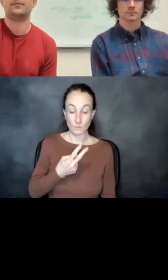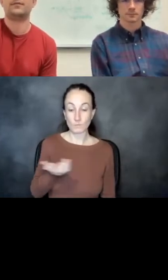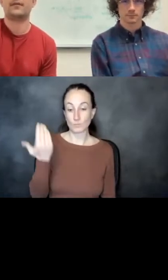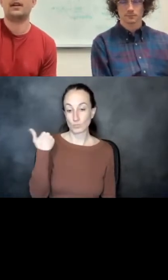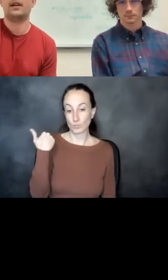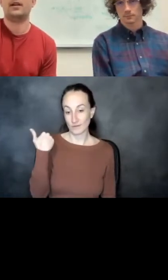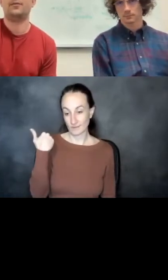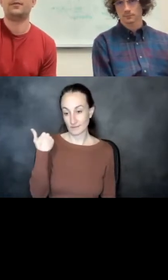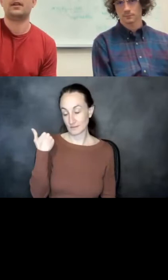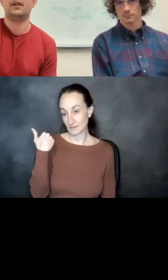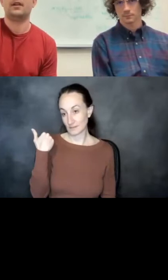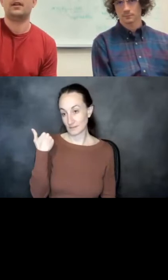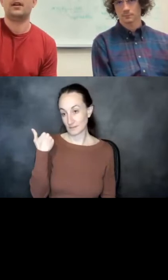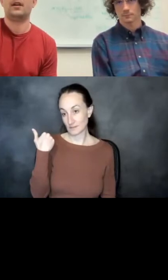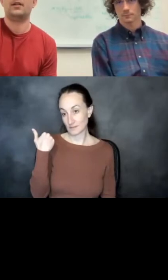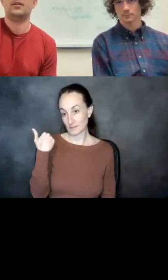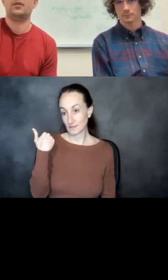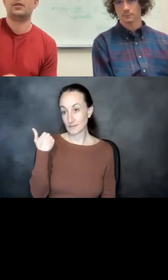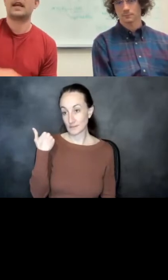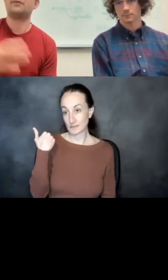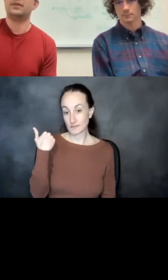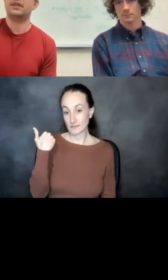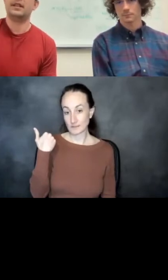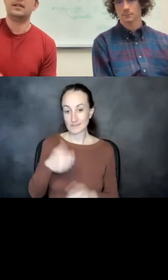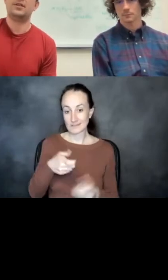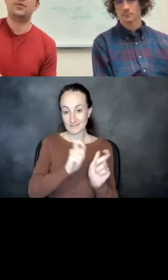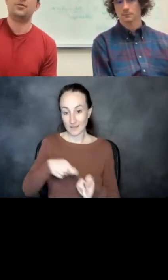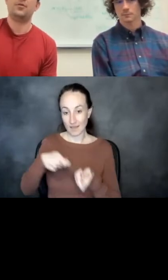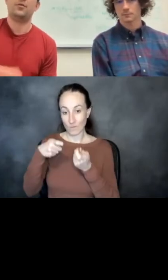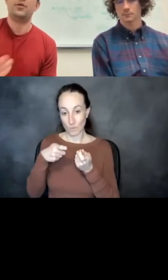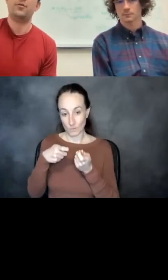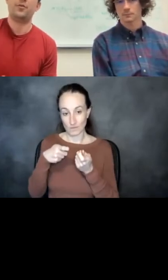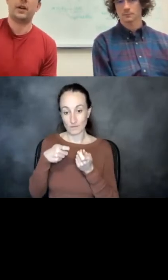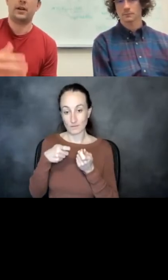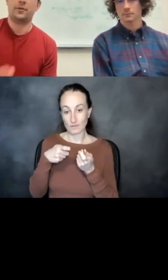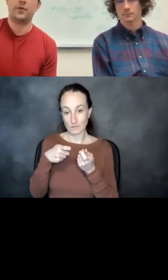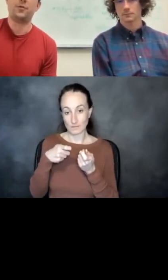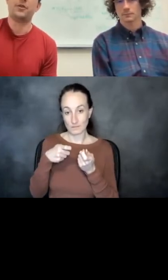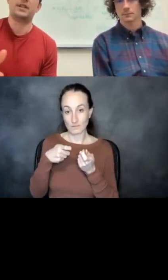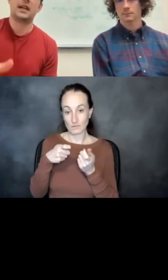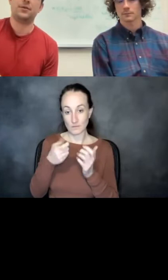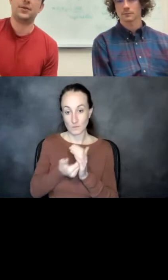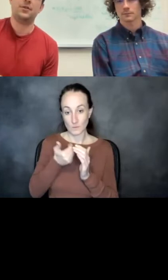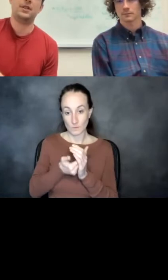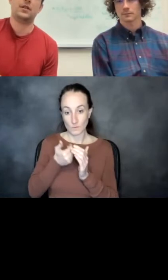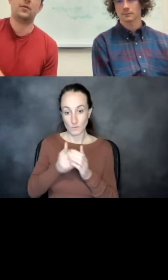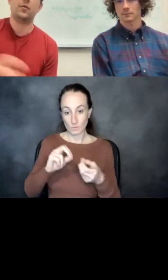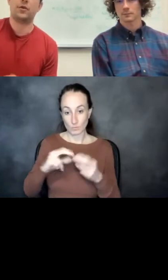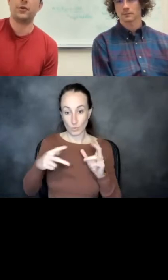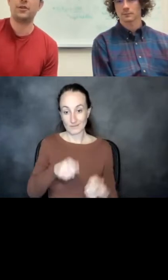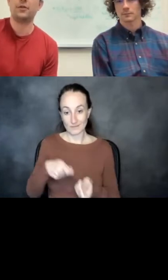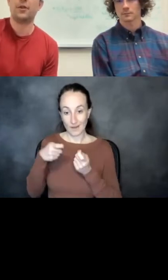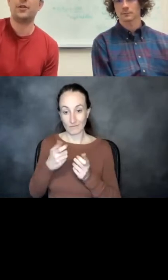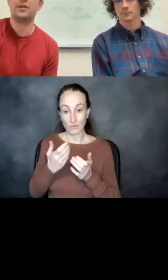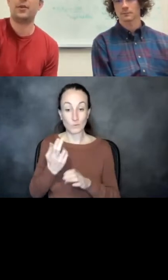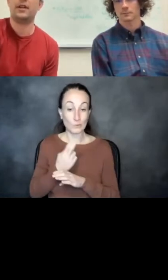scaffolded into new protein scaffolds using more